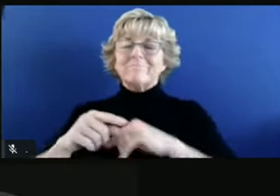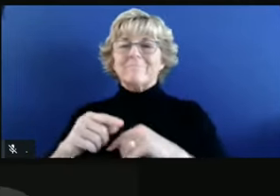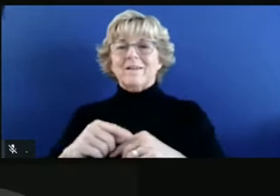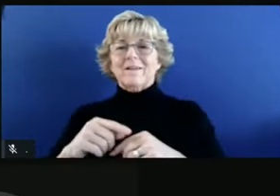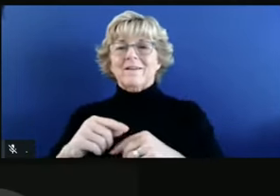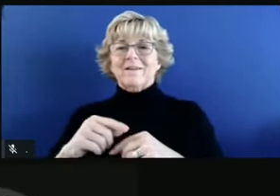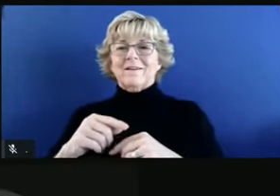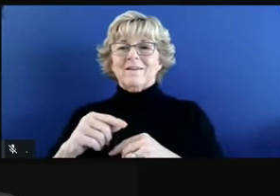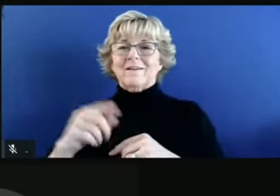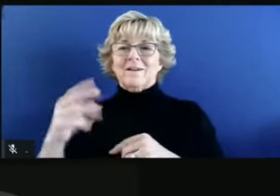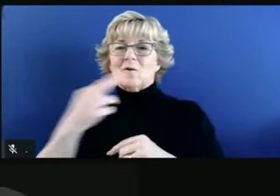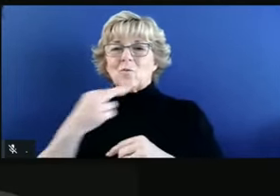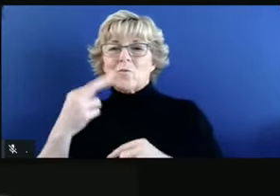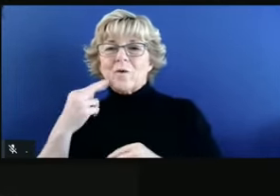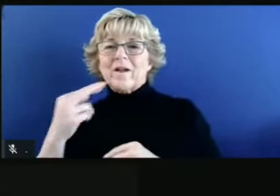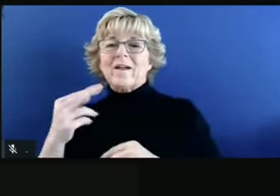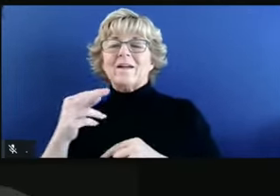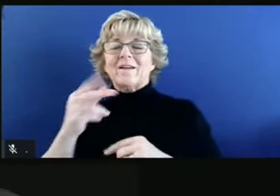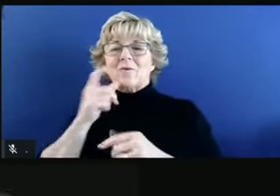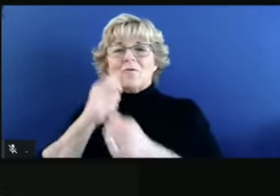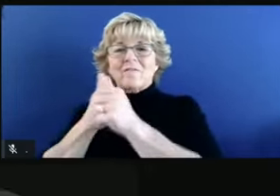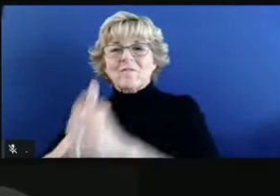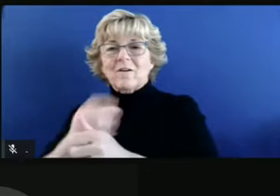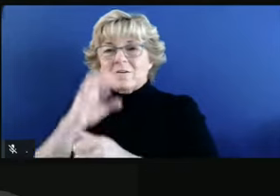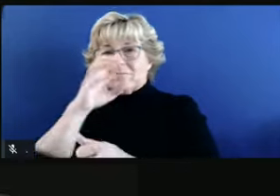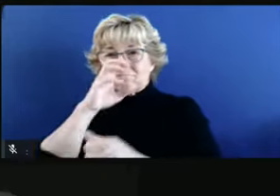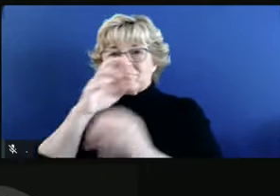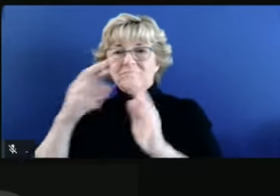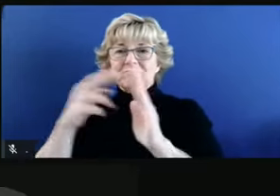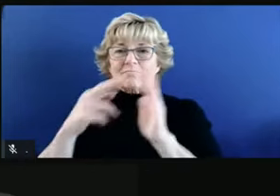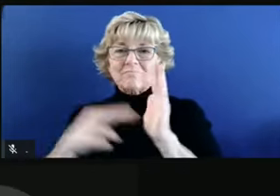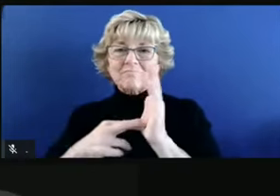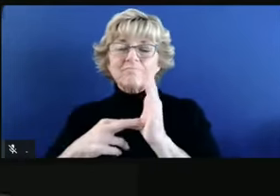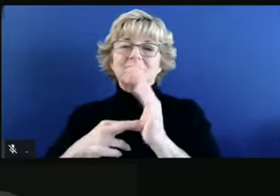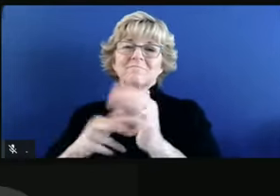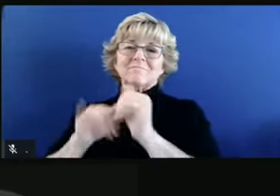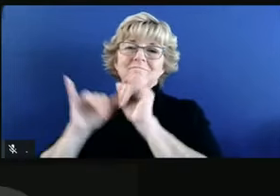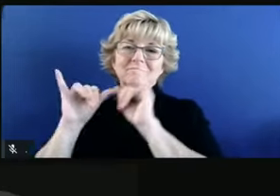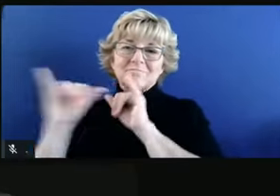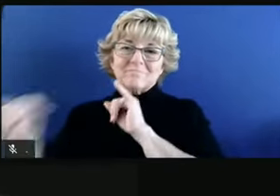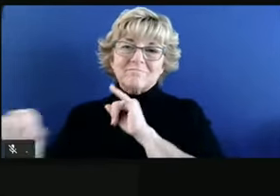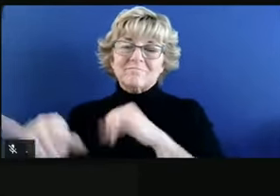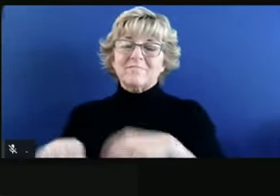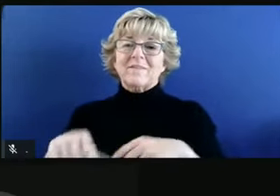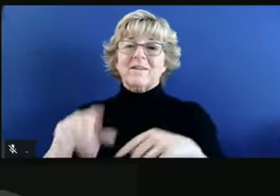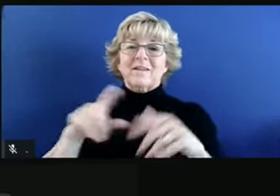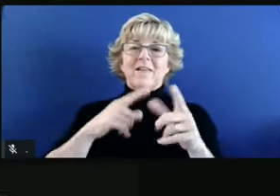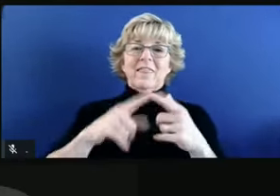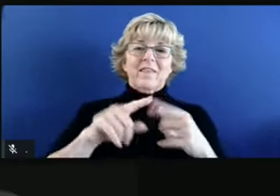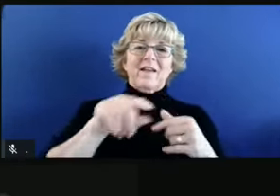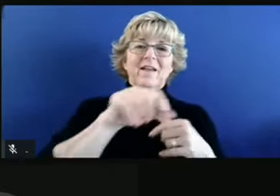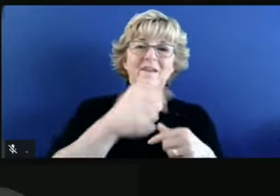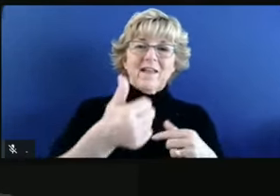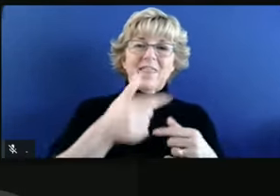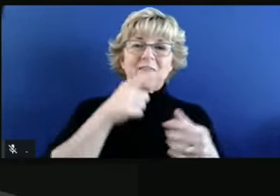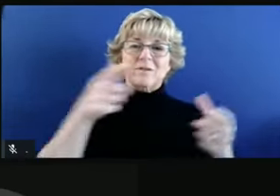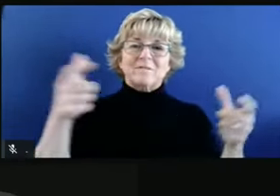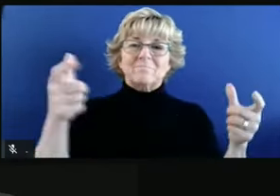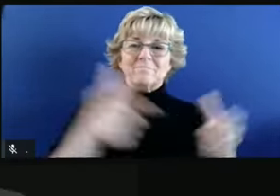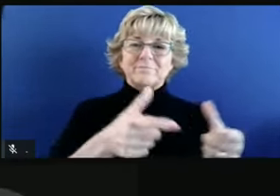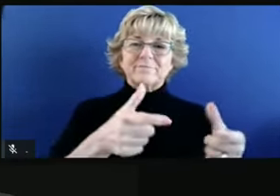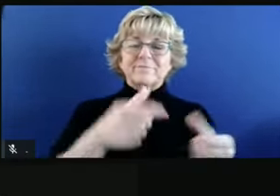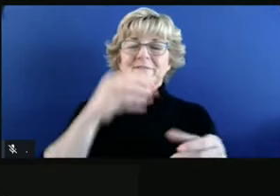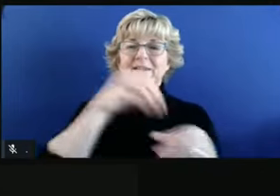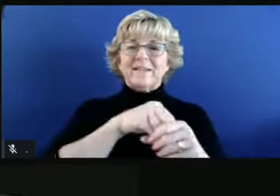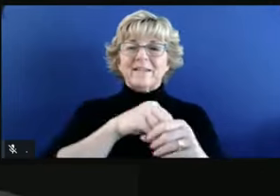to prevent the spread and you're going to drive up, you know, at-home indoor gatherings and just make things worse. I'd like to get your